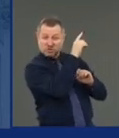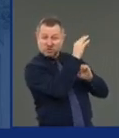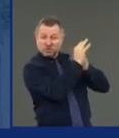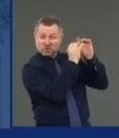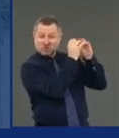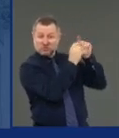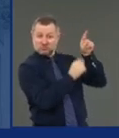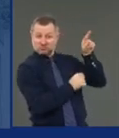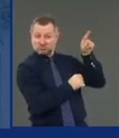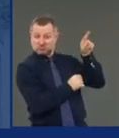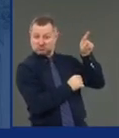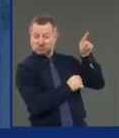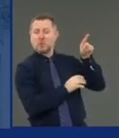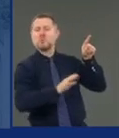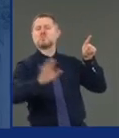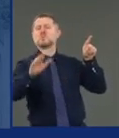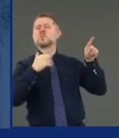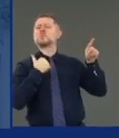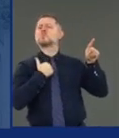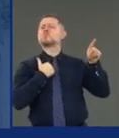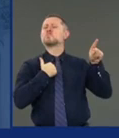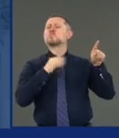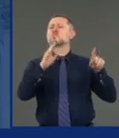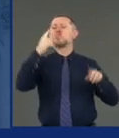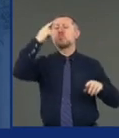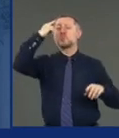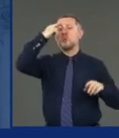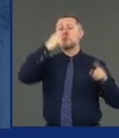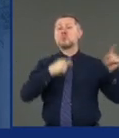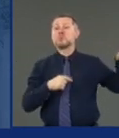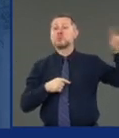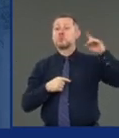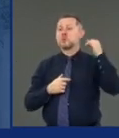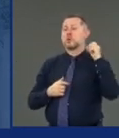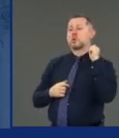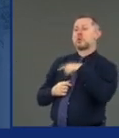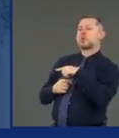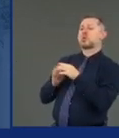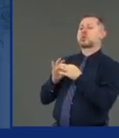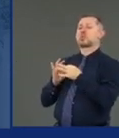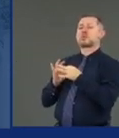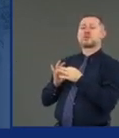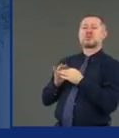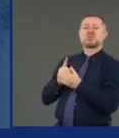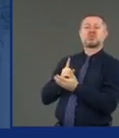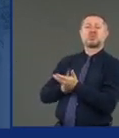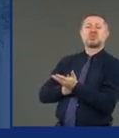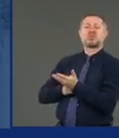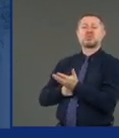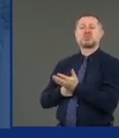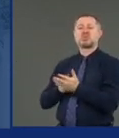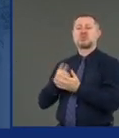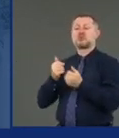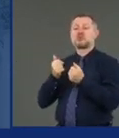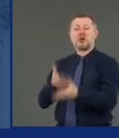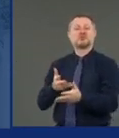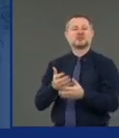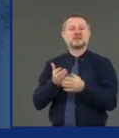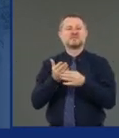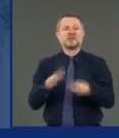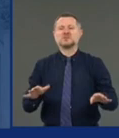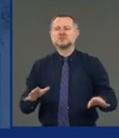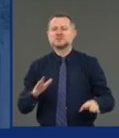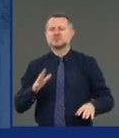think, divisive at this period of time, but if you want to pose the question, what states